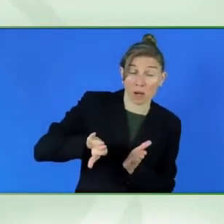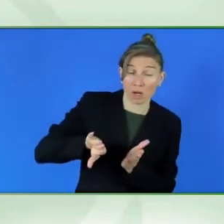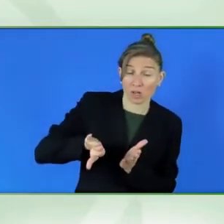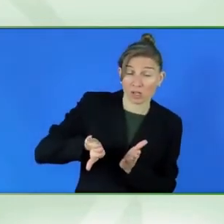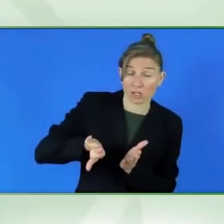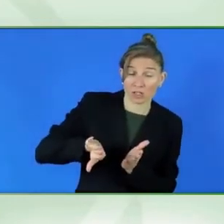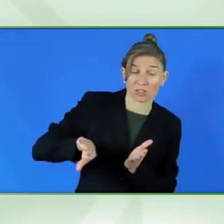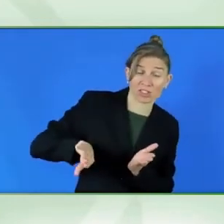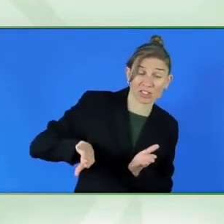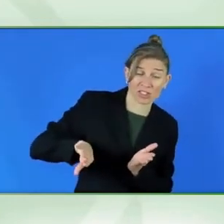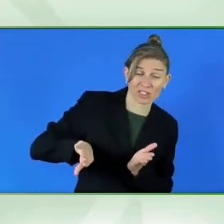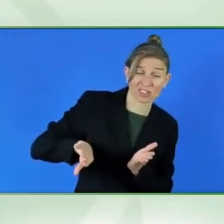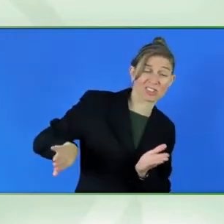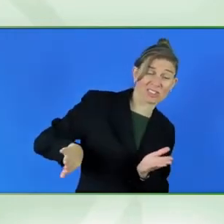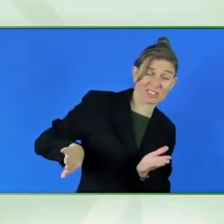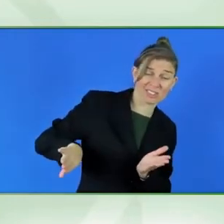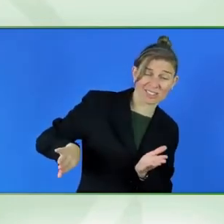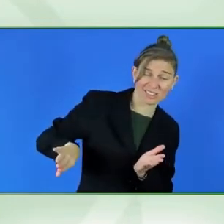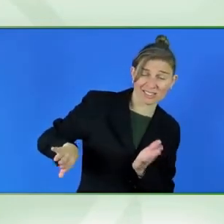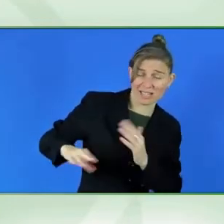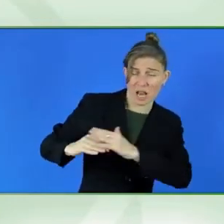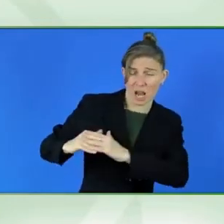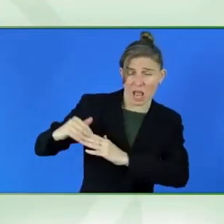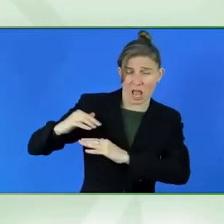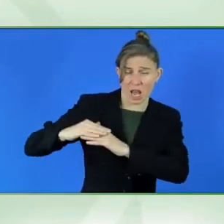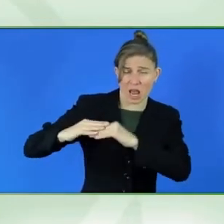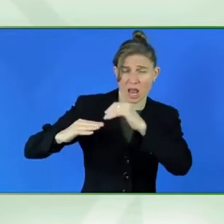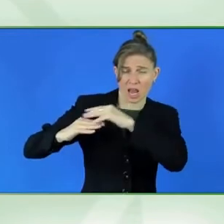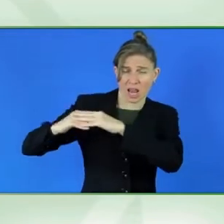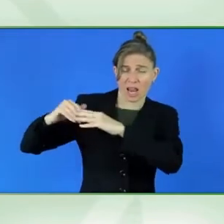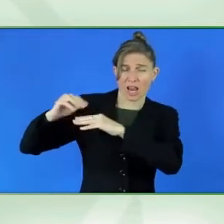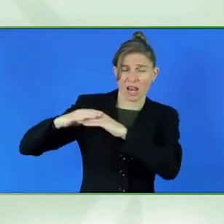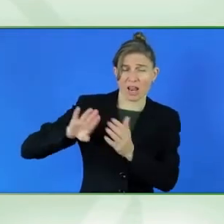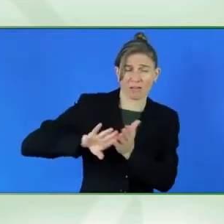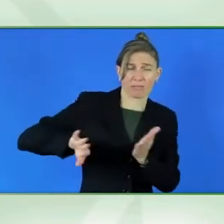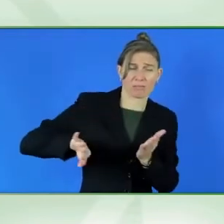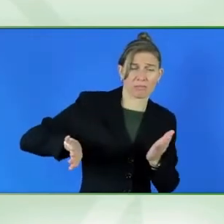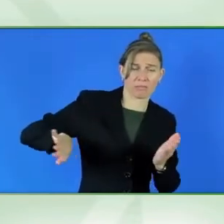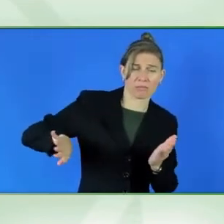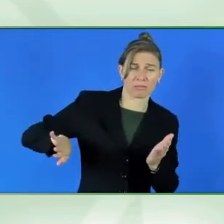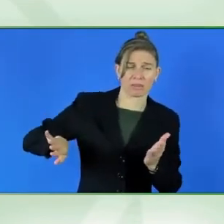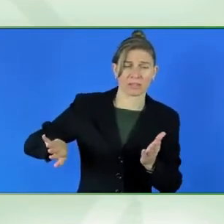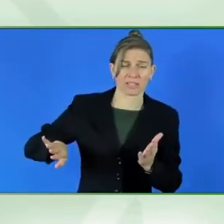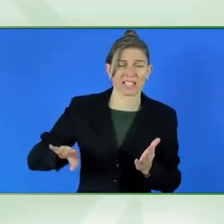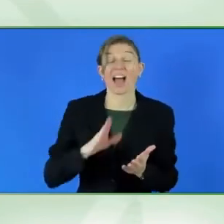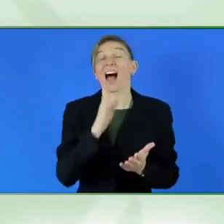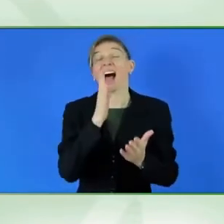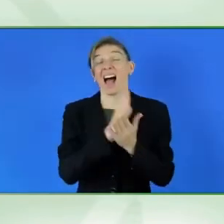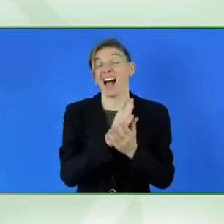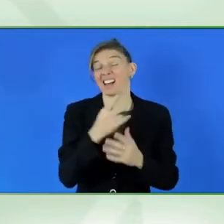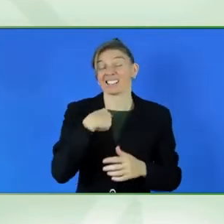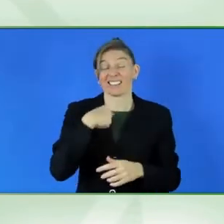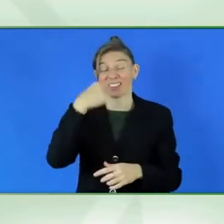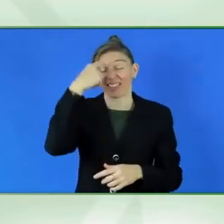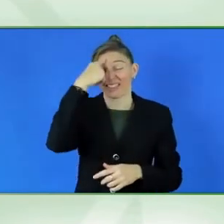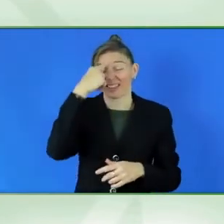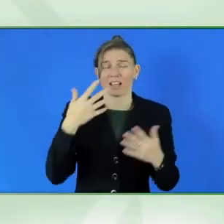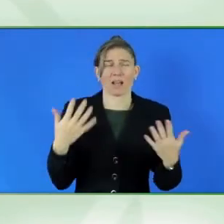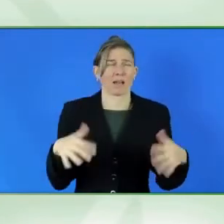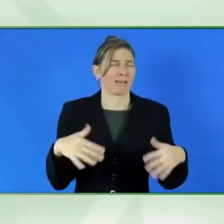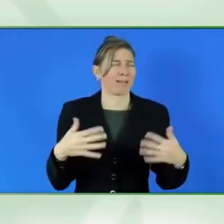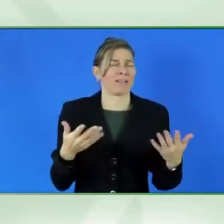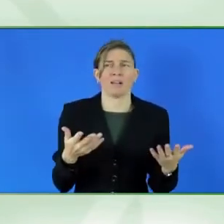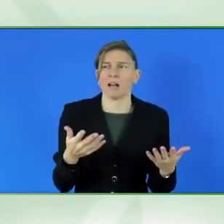And the way that I look at it is actually through the lens of irony. So I find it so ironic that